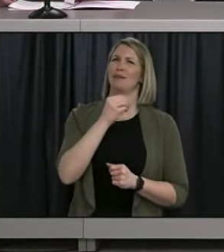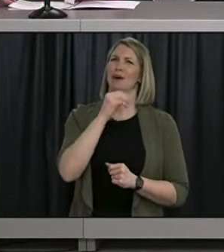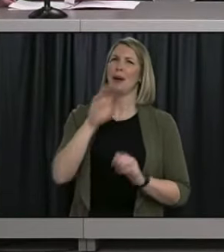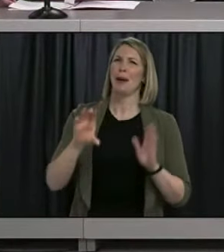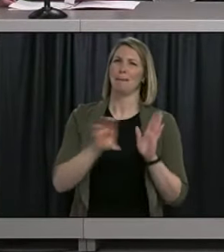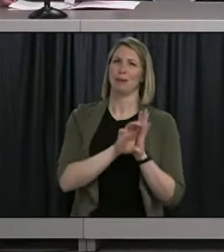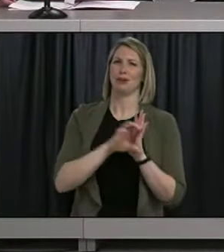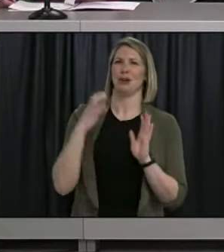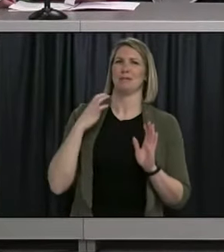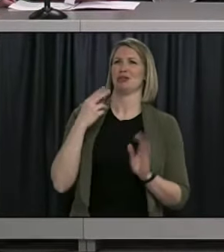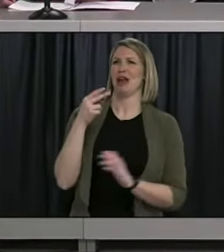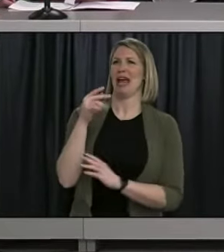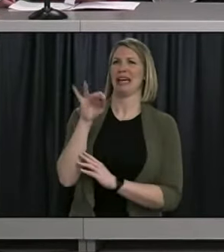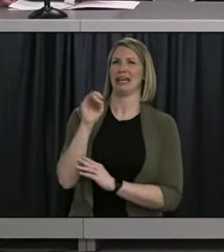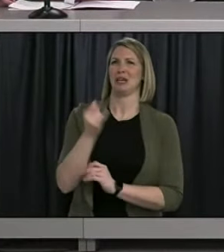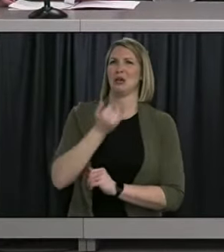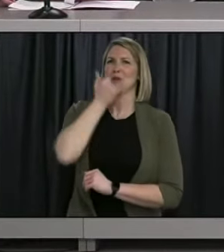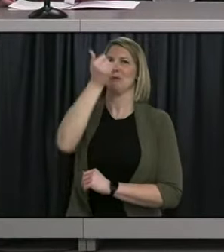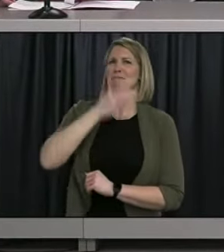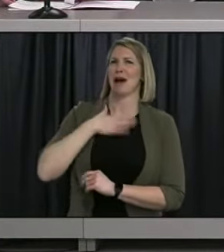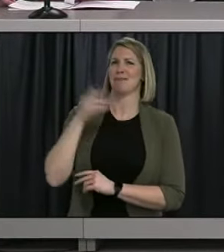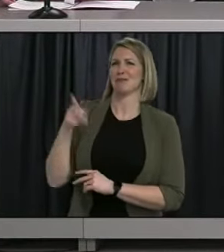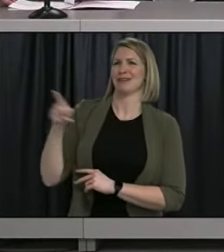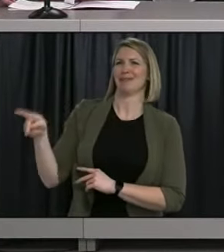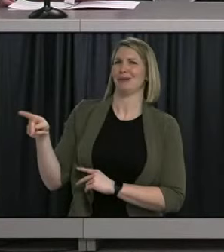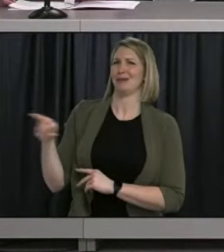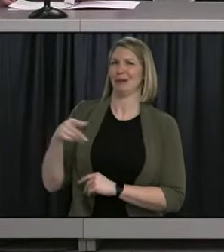slides. Thanks, Derek.